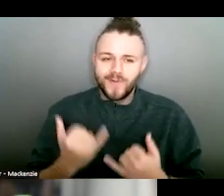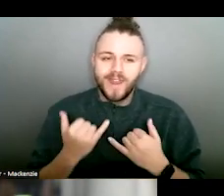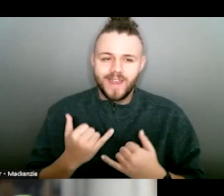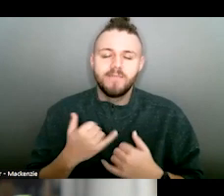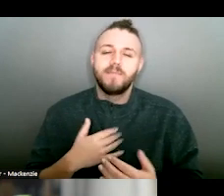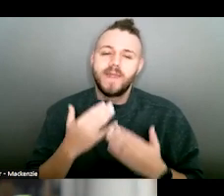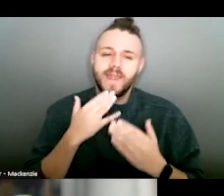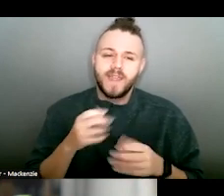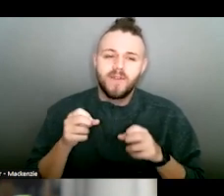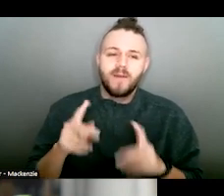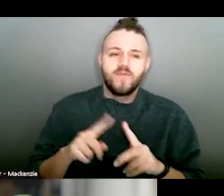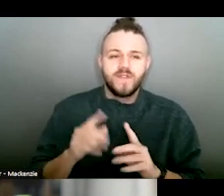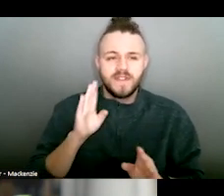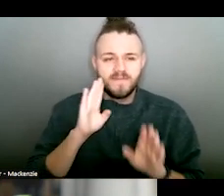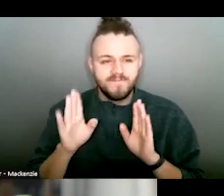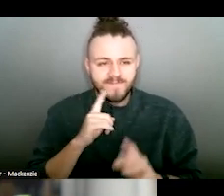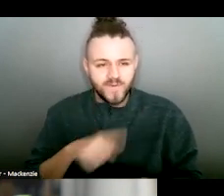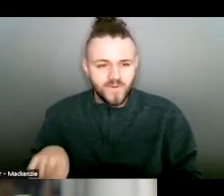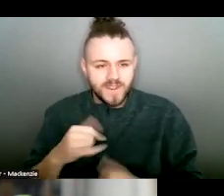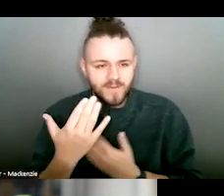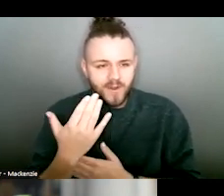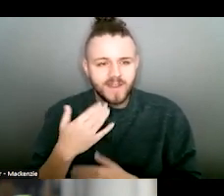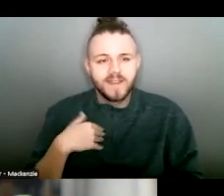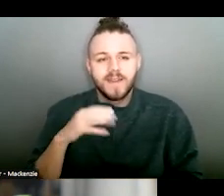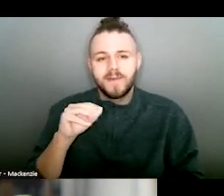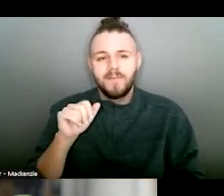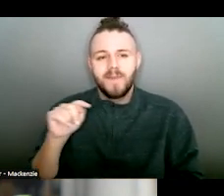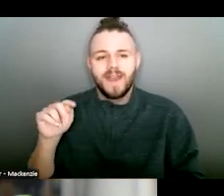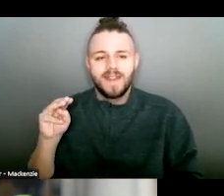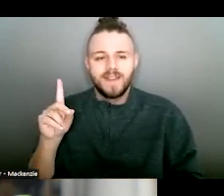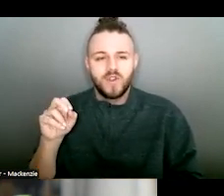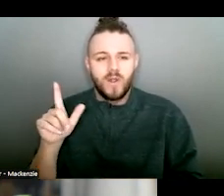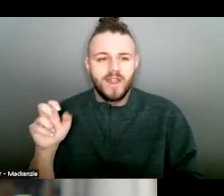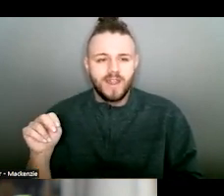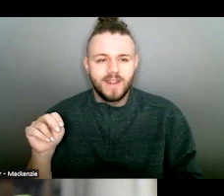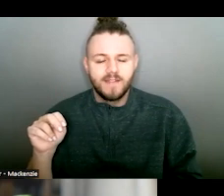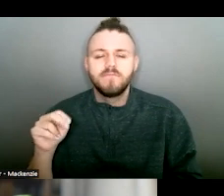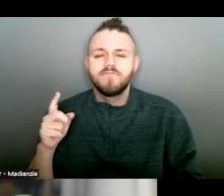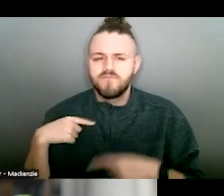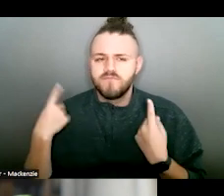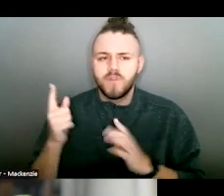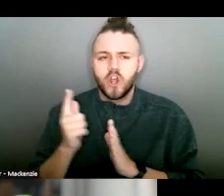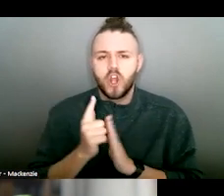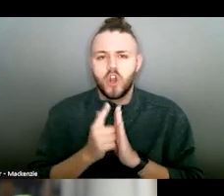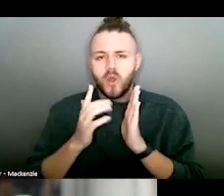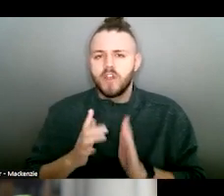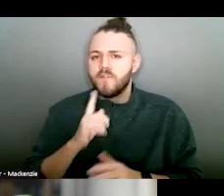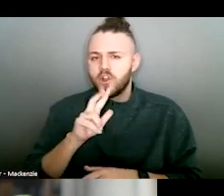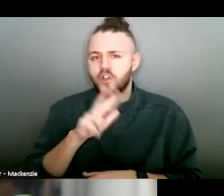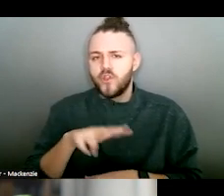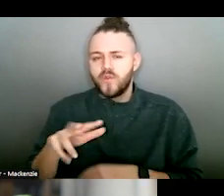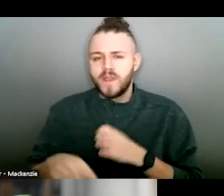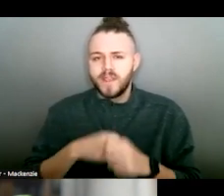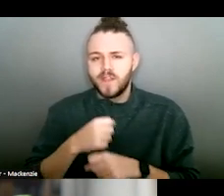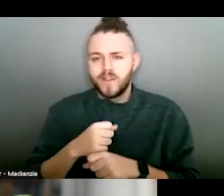really appreciate you giving me the opportunity to speak to you this morning. I am Matt Dolan. I am a state senator, but prior, I've also been a lawyer for 33